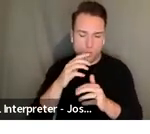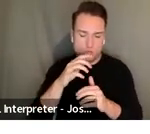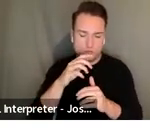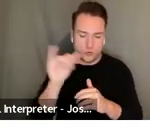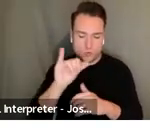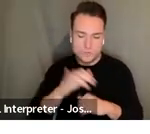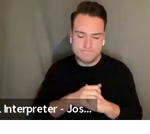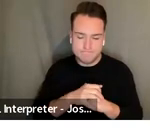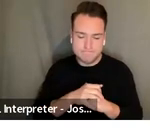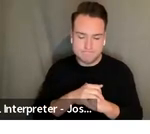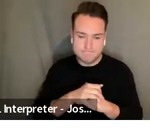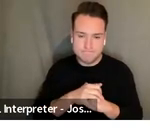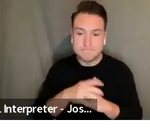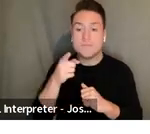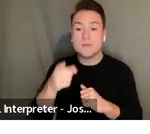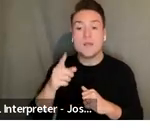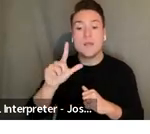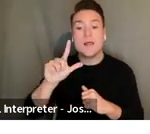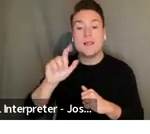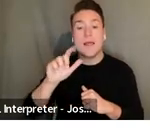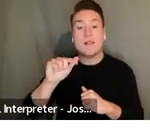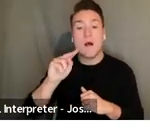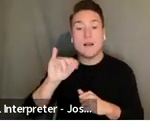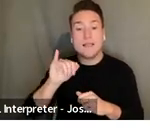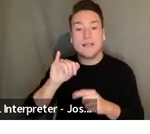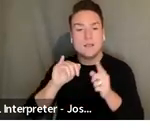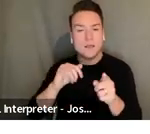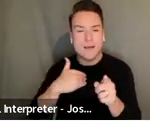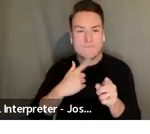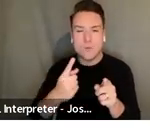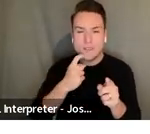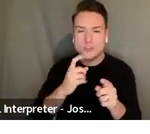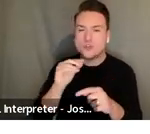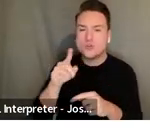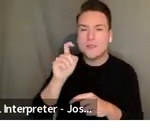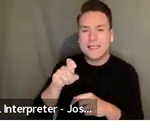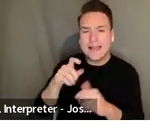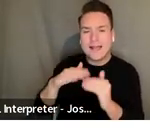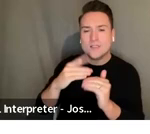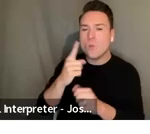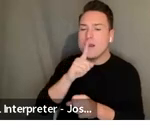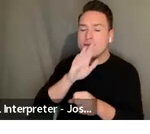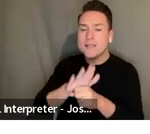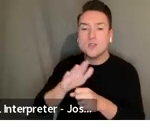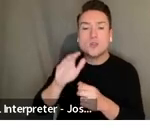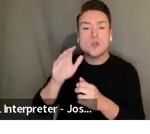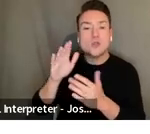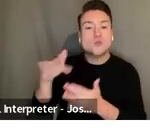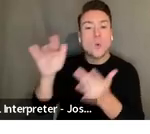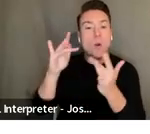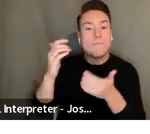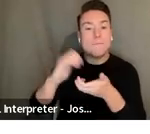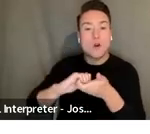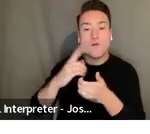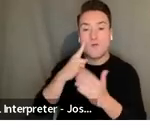Looking to do you need at least one committed touring partner for preliminary application stage so if you have a